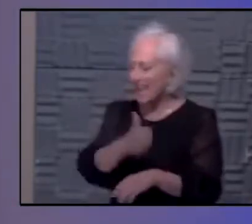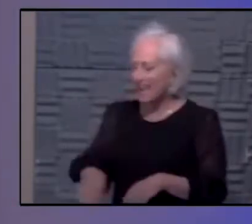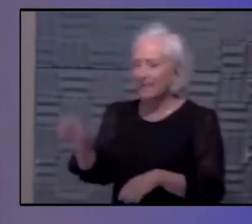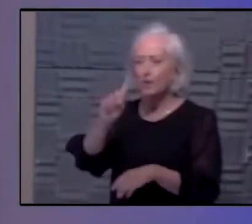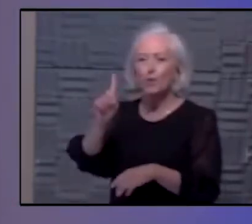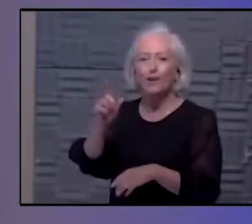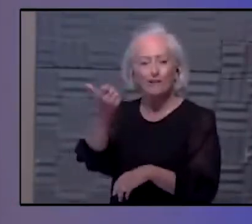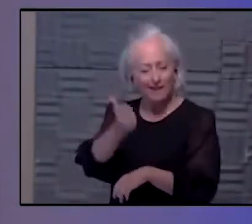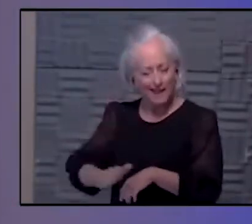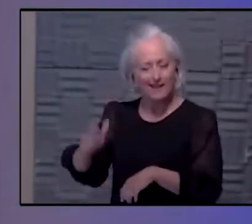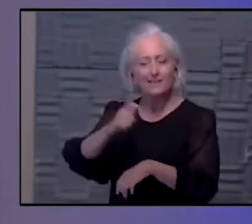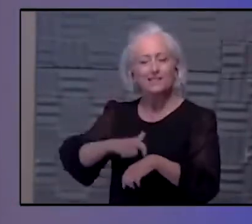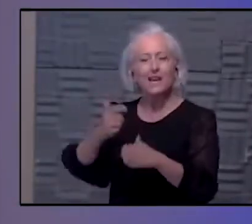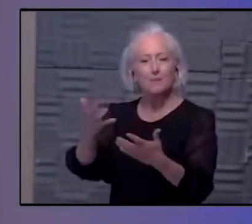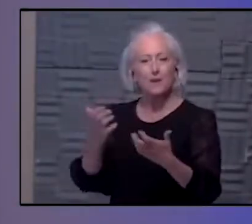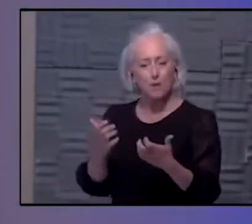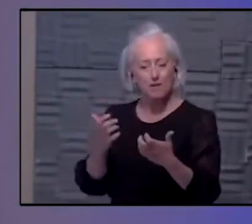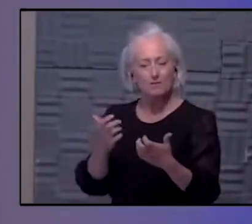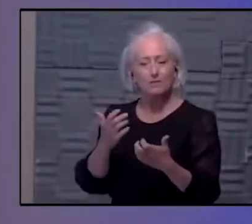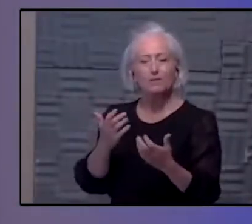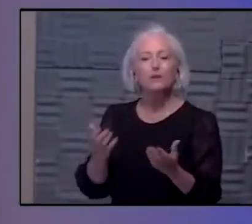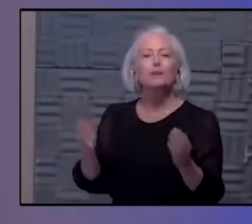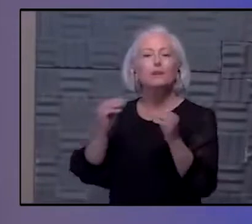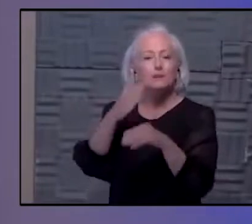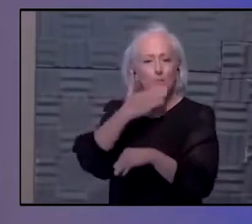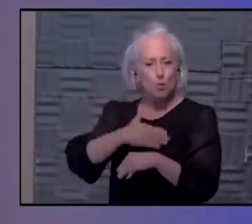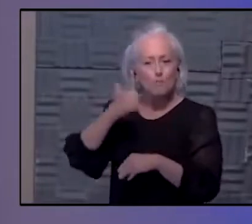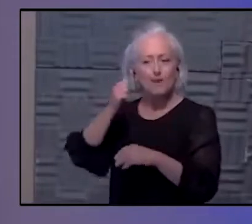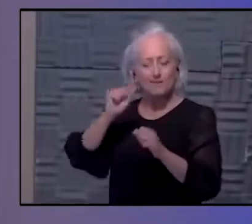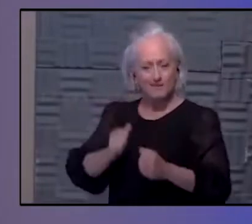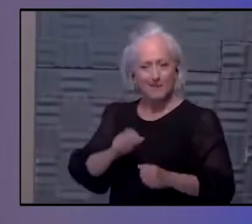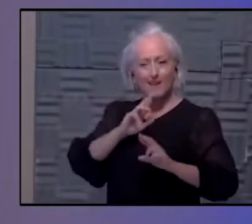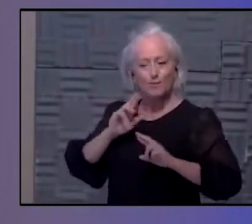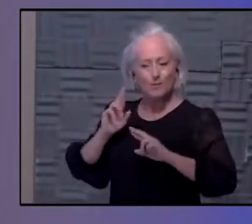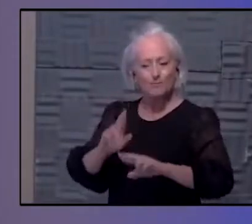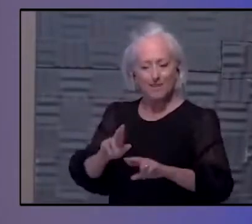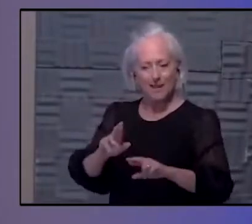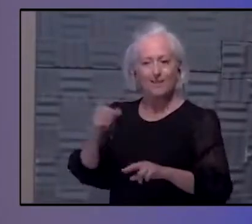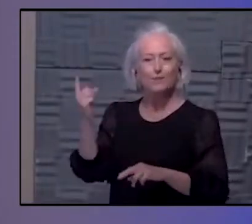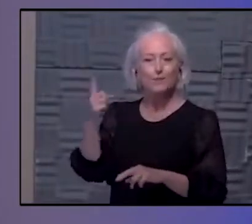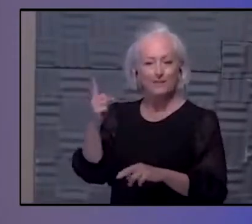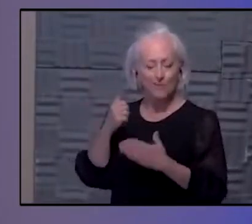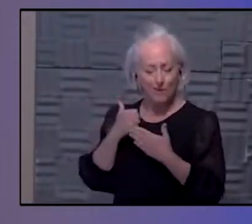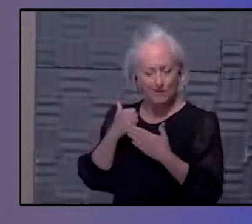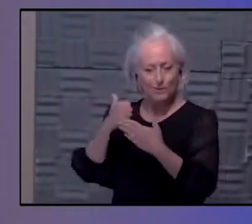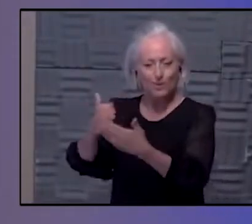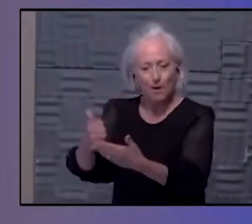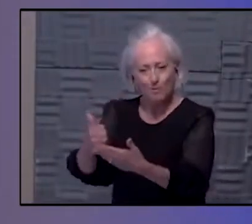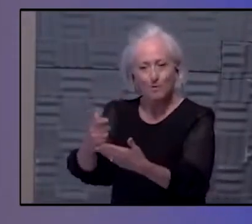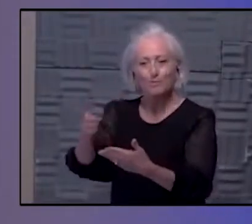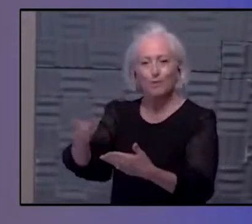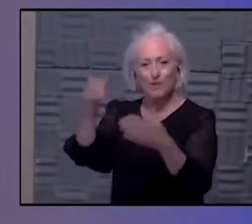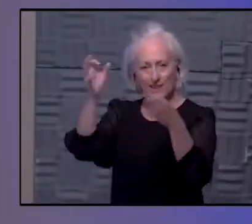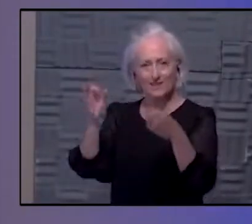the better we are going to be able to respond to somebody when they make that important decision to get vaccinated.